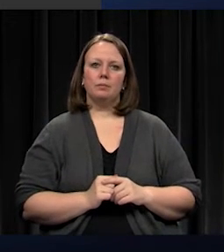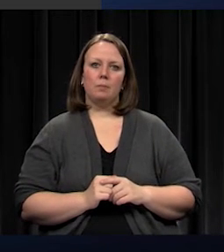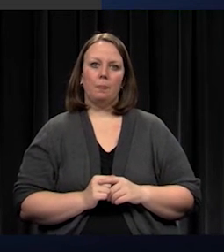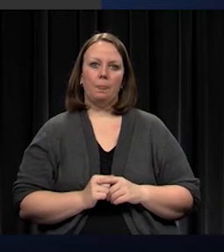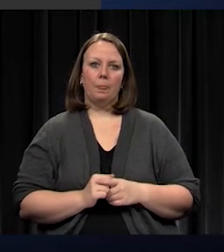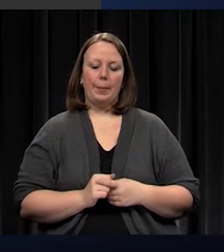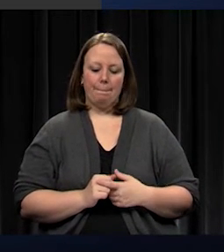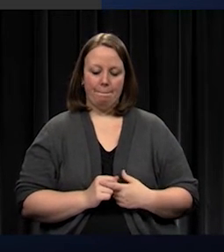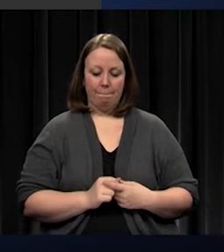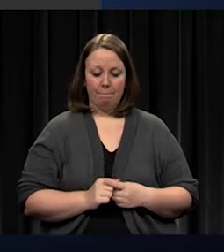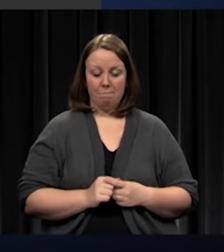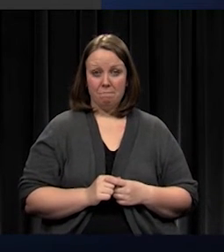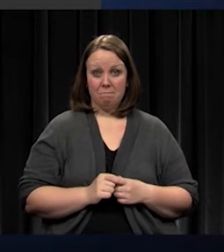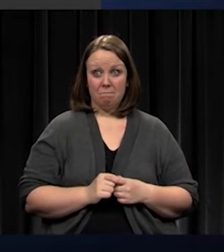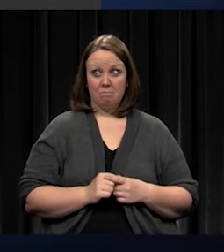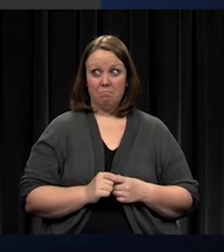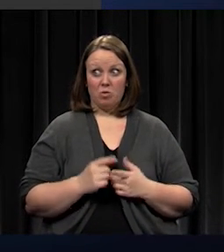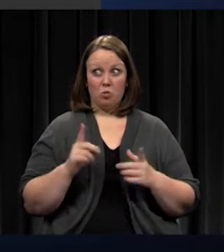Any questions?